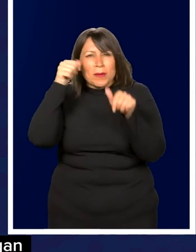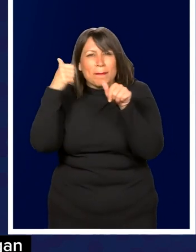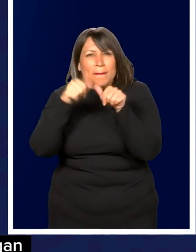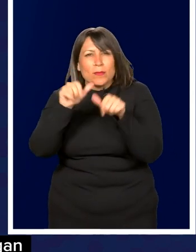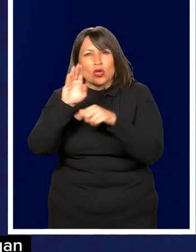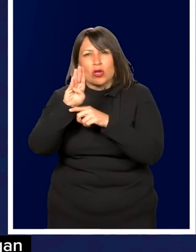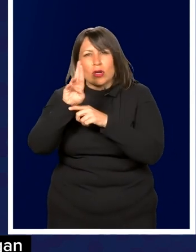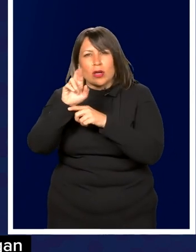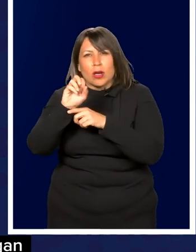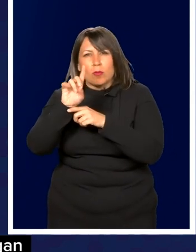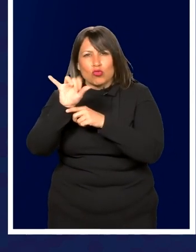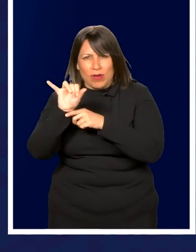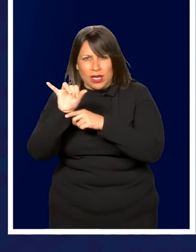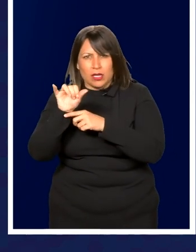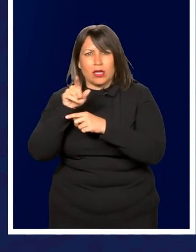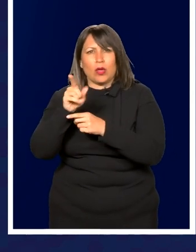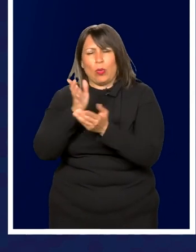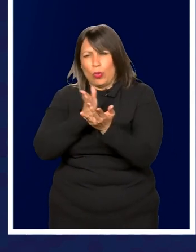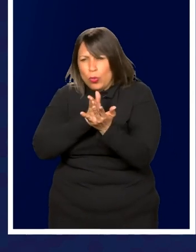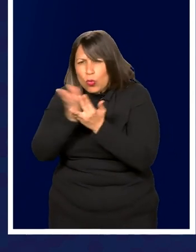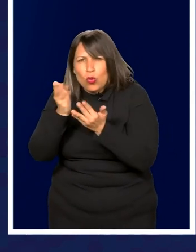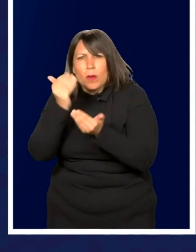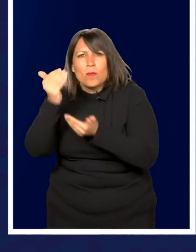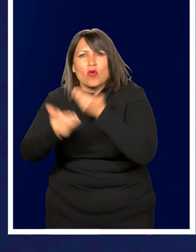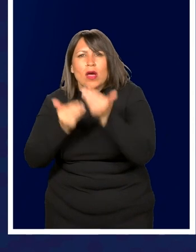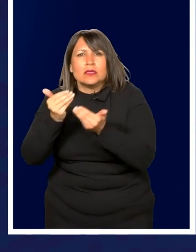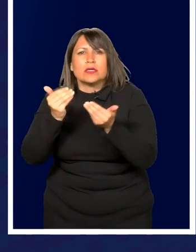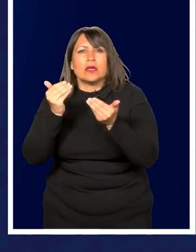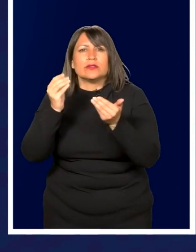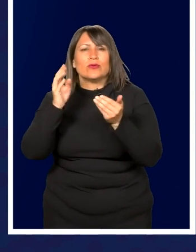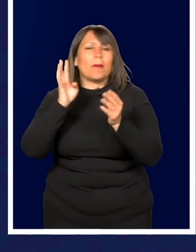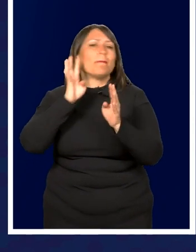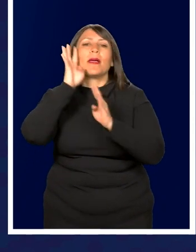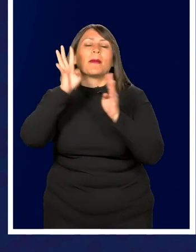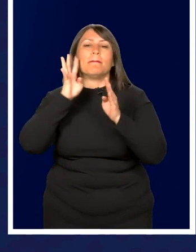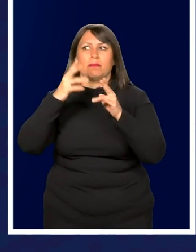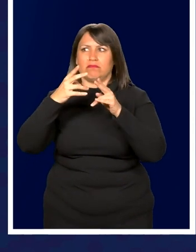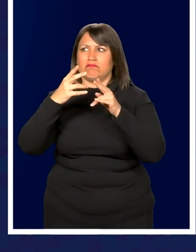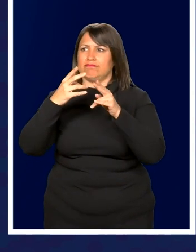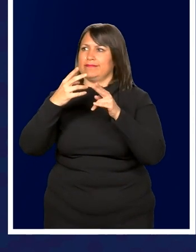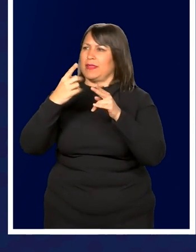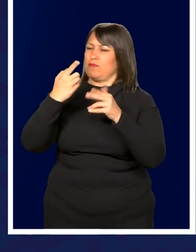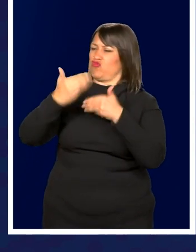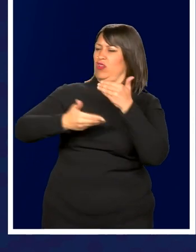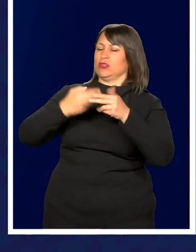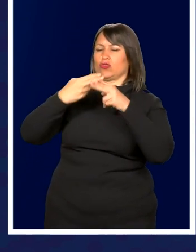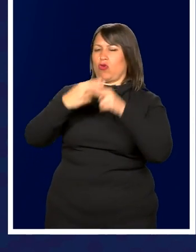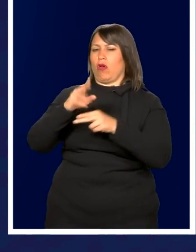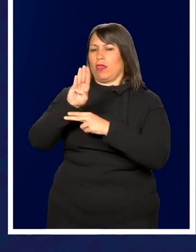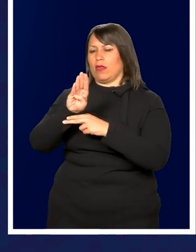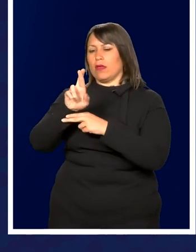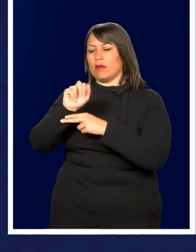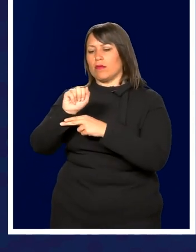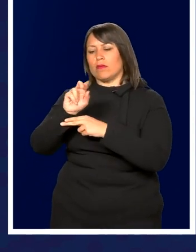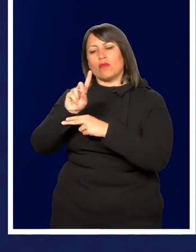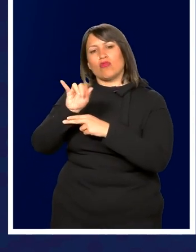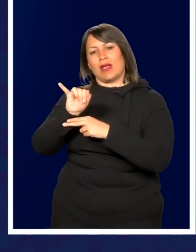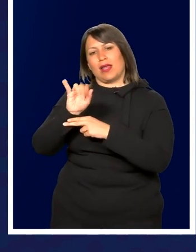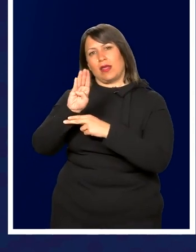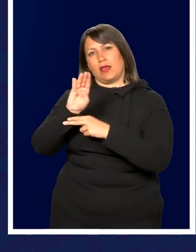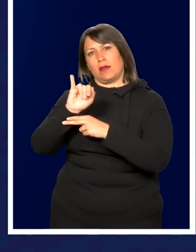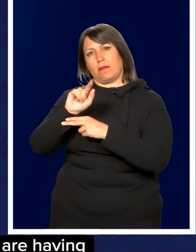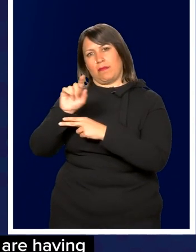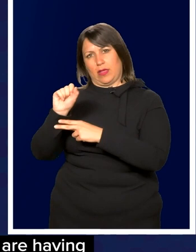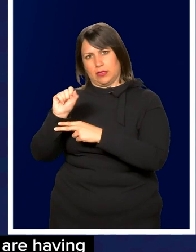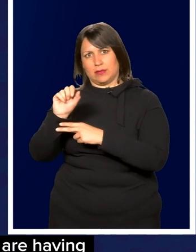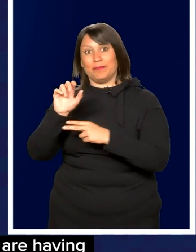went through a process of making up all these what was known as the Brady Bills. And one of those was